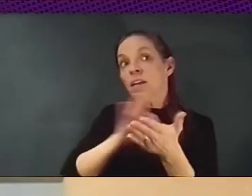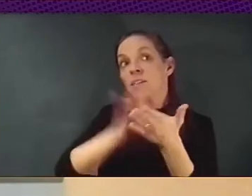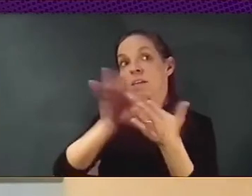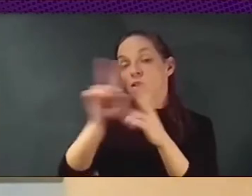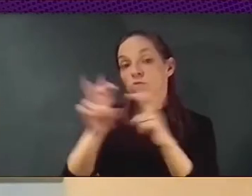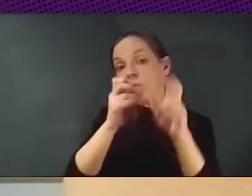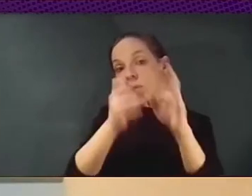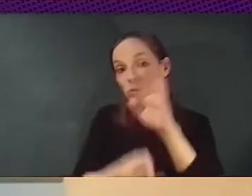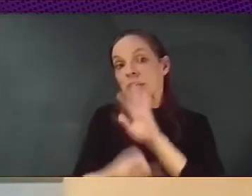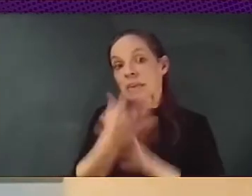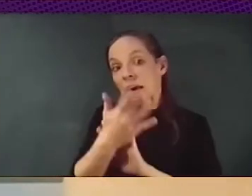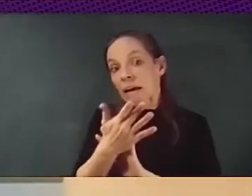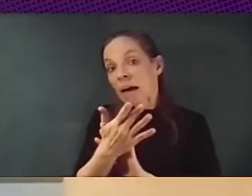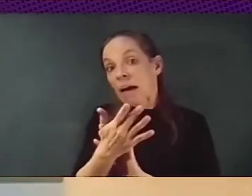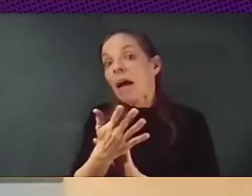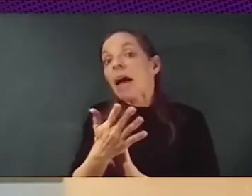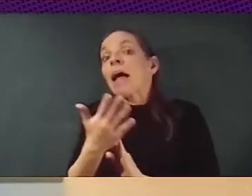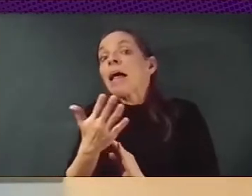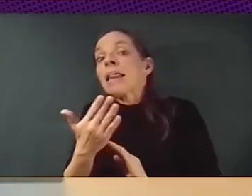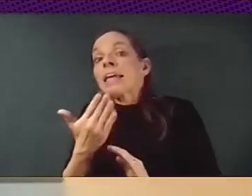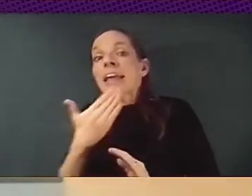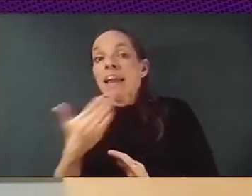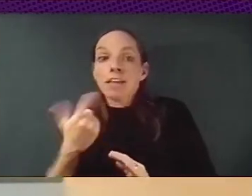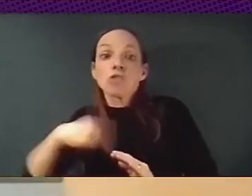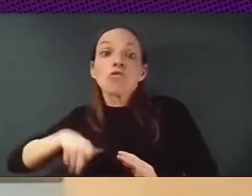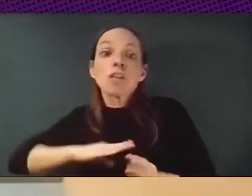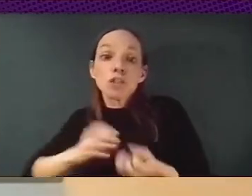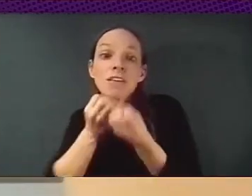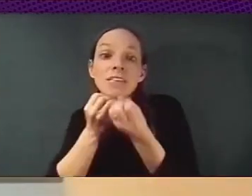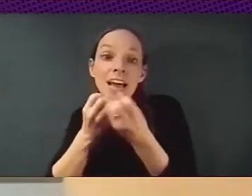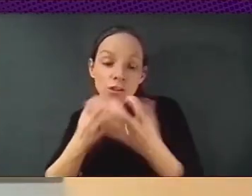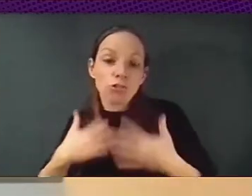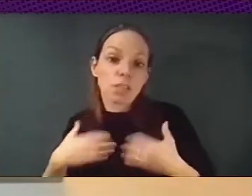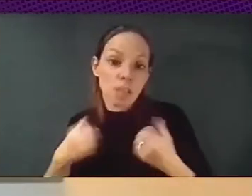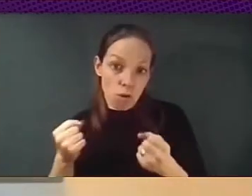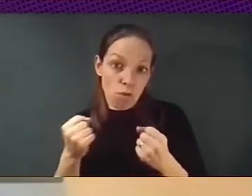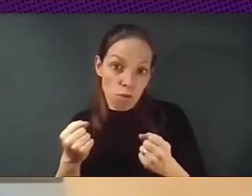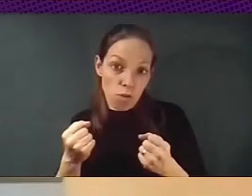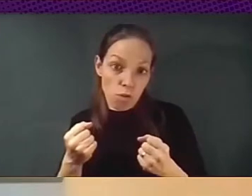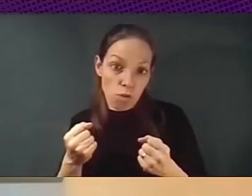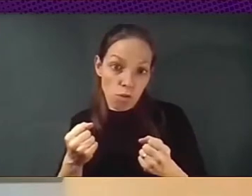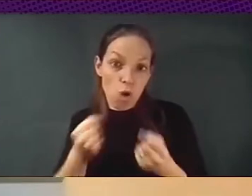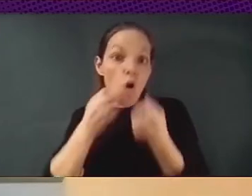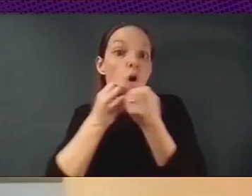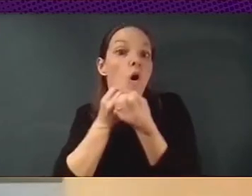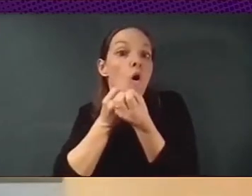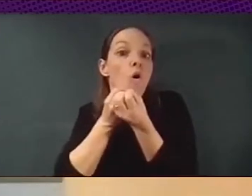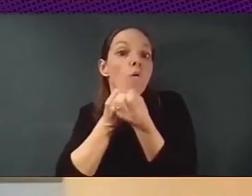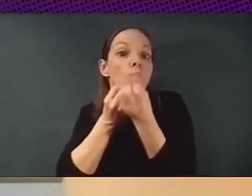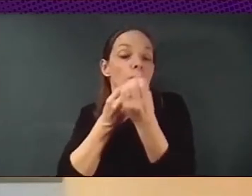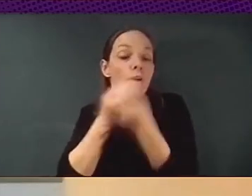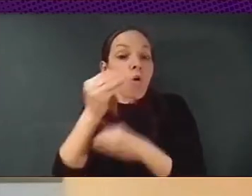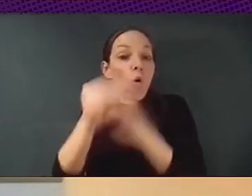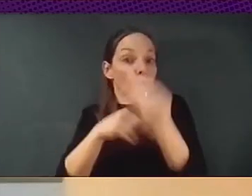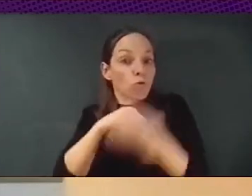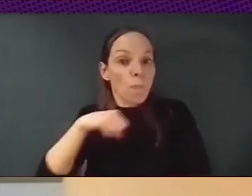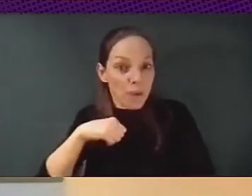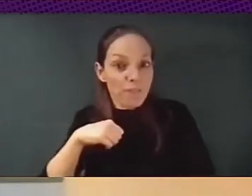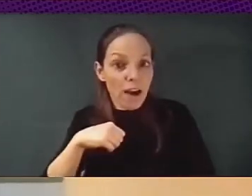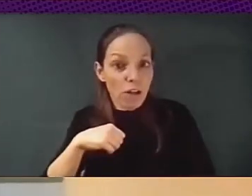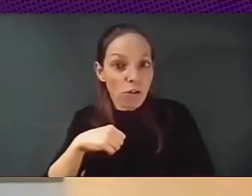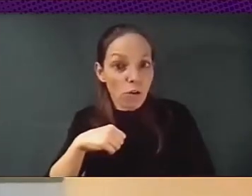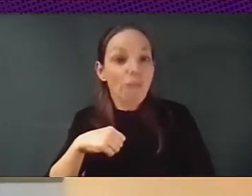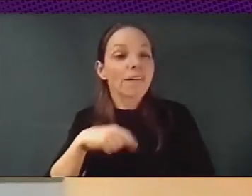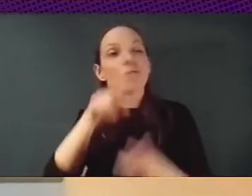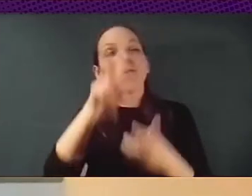private use of data? How are we going to tax these companies? And in particular, is Europe going to be